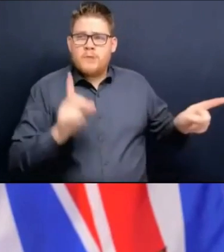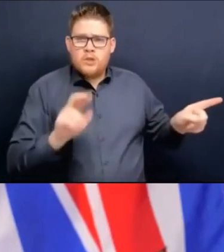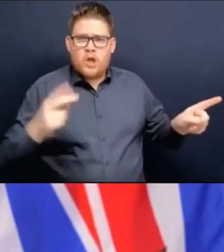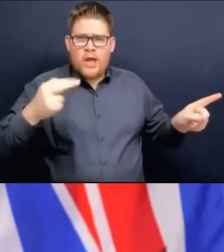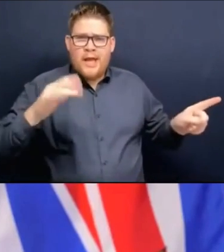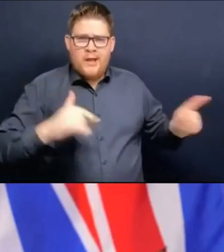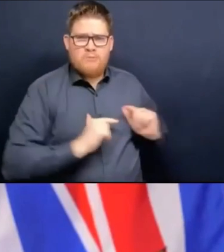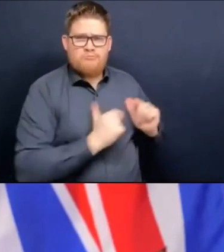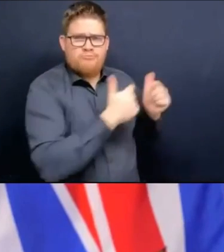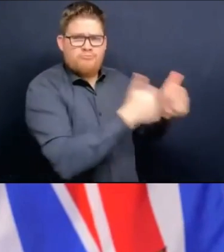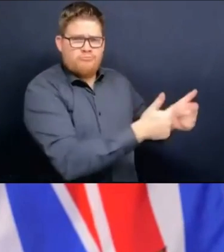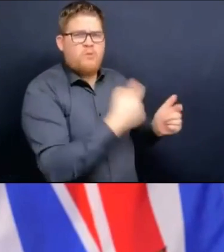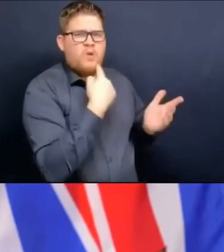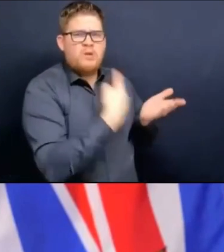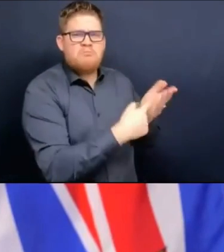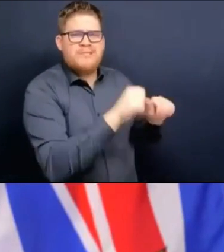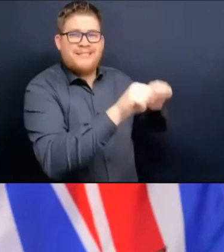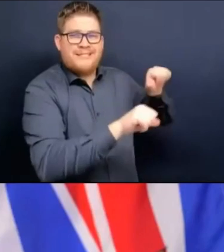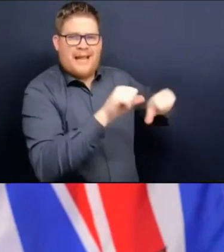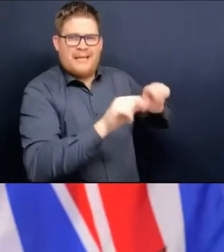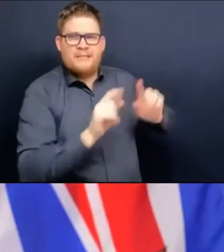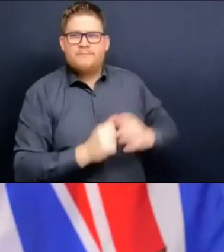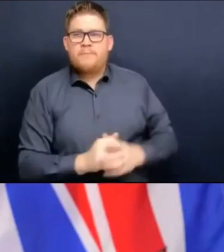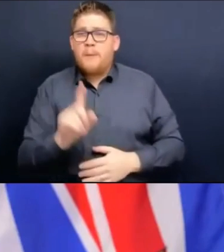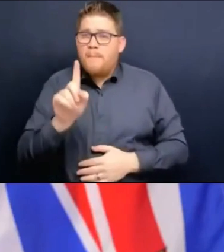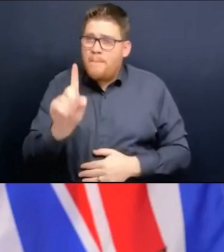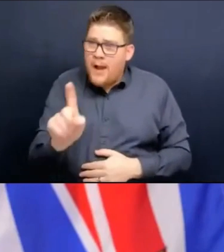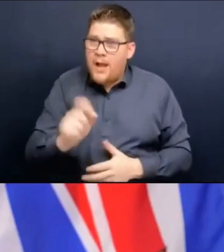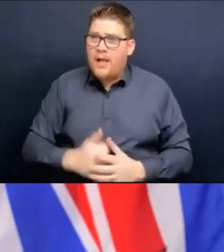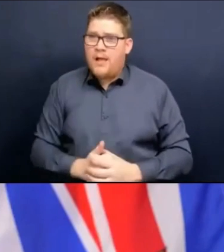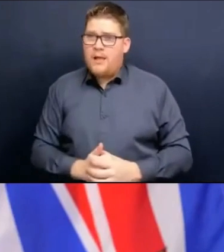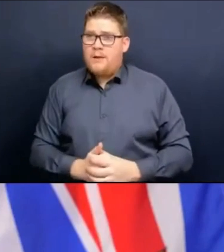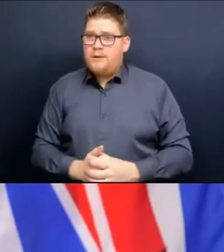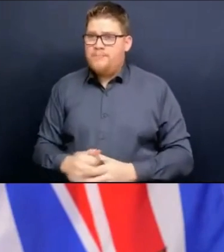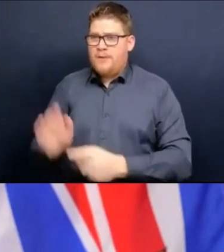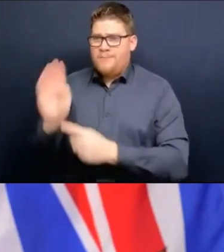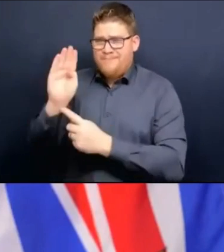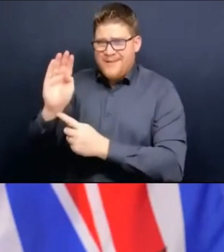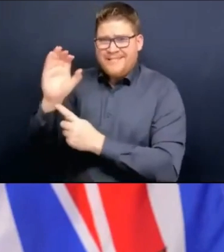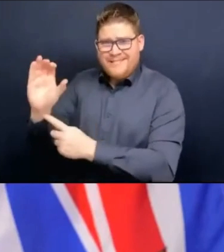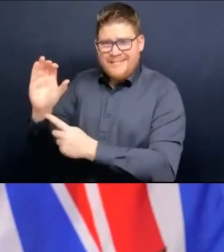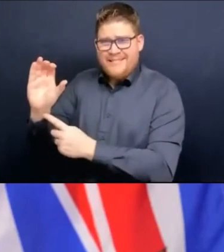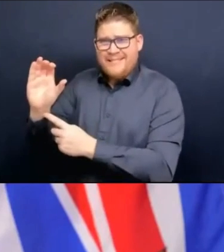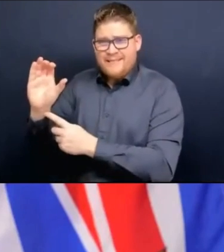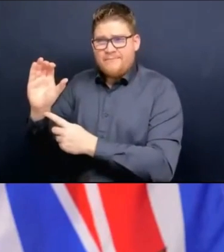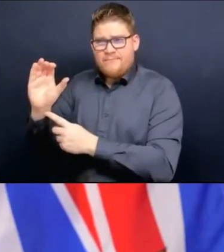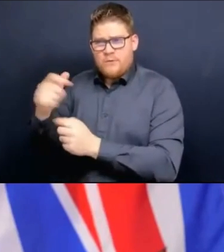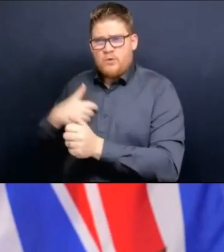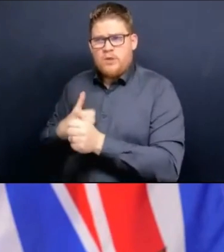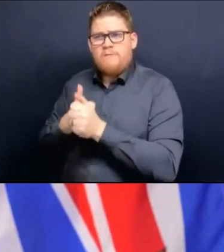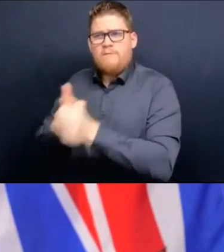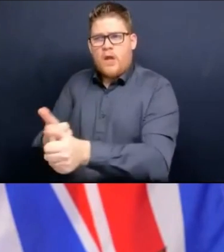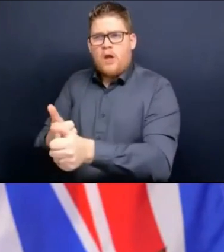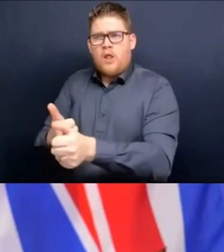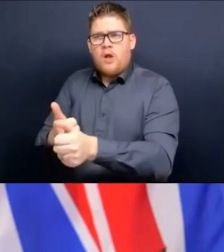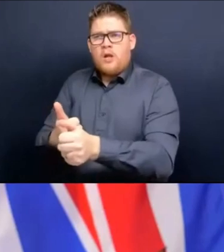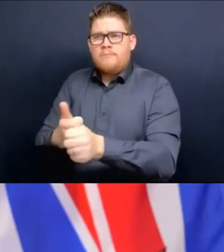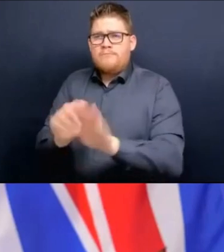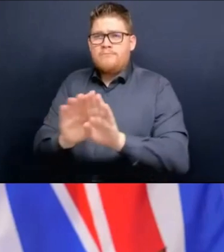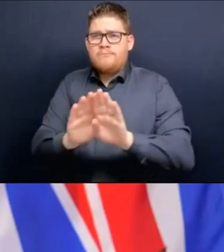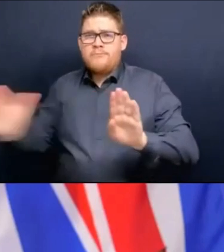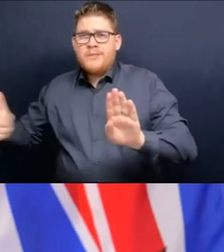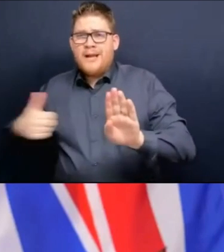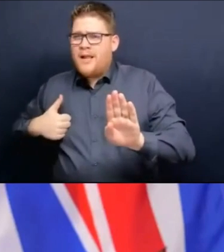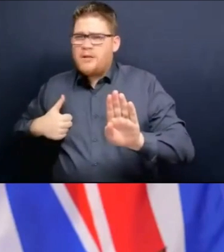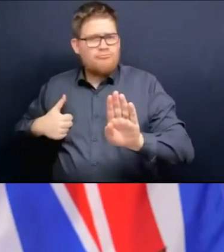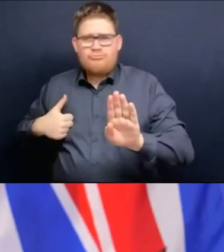have been comfortable to be outliers on a number of fronts. And we've done so because we want to ensure that the sacrifices that people have